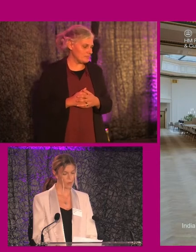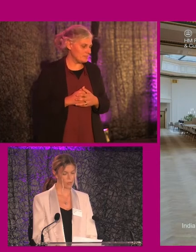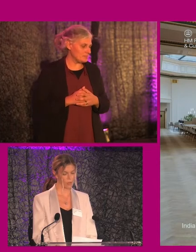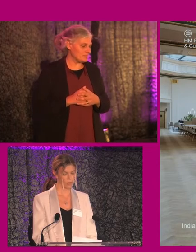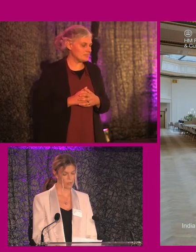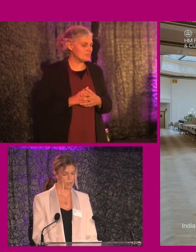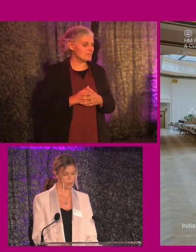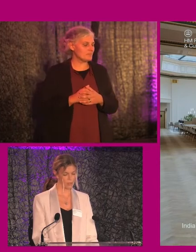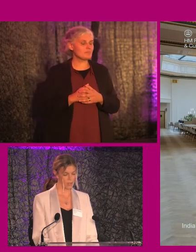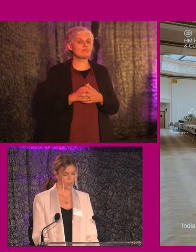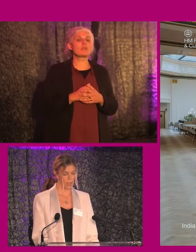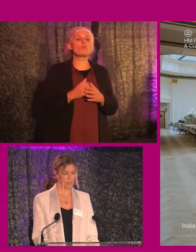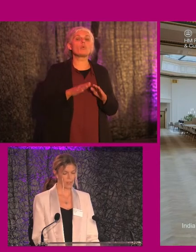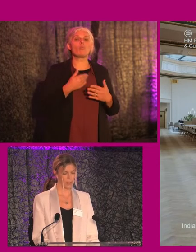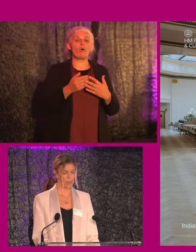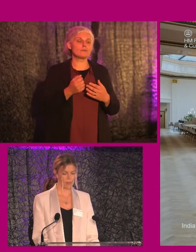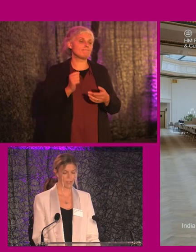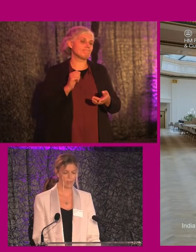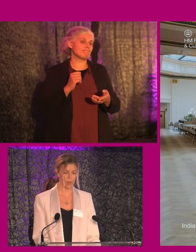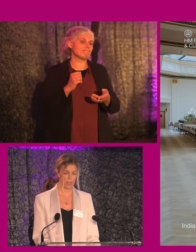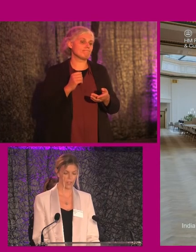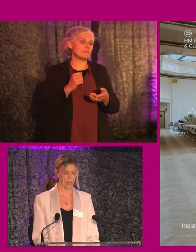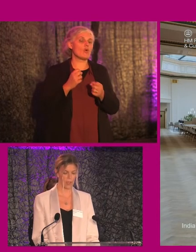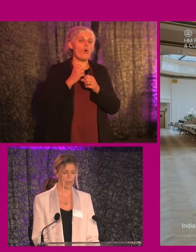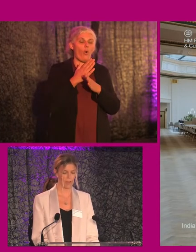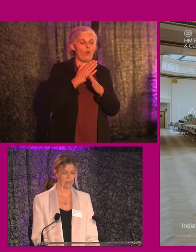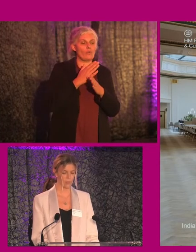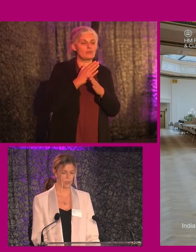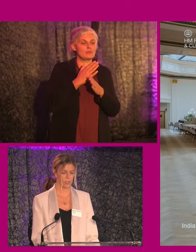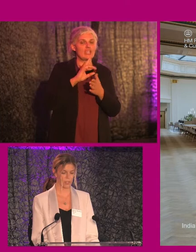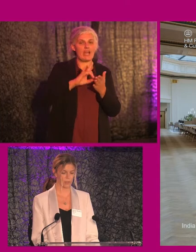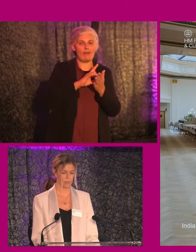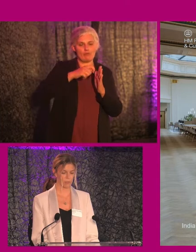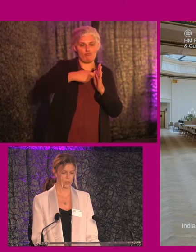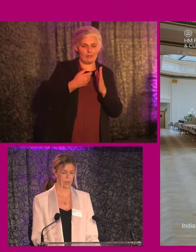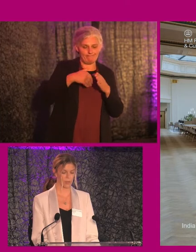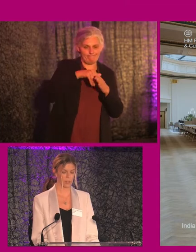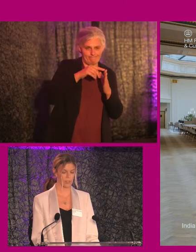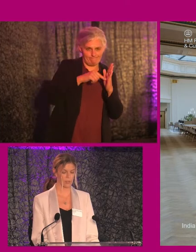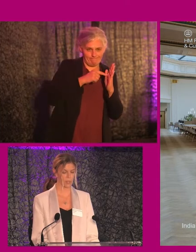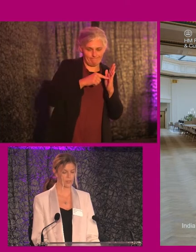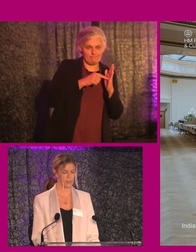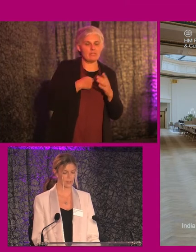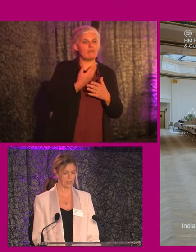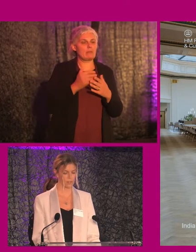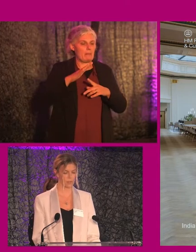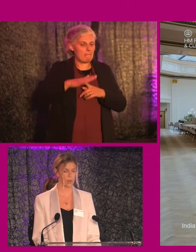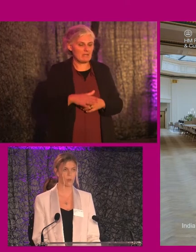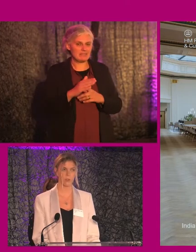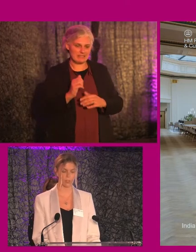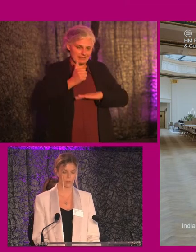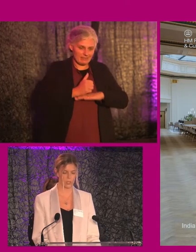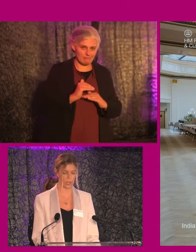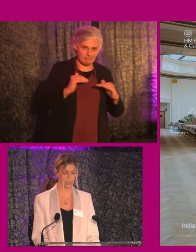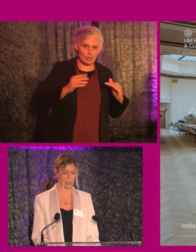With the constraints of inherit of all heritage projects, bringing a building to the modern day standards was